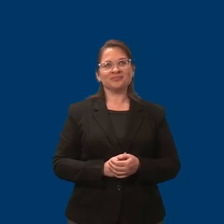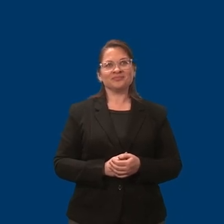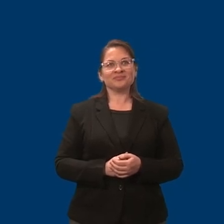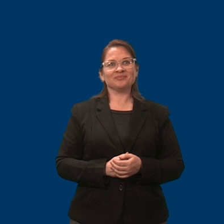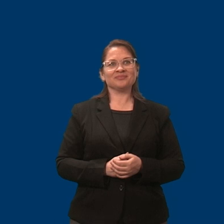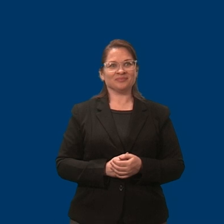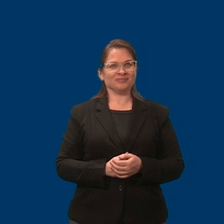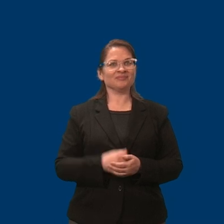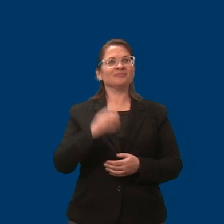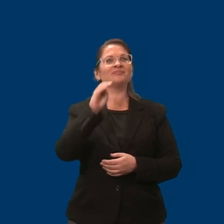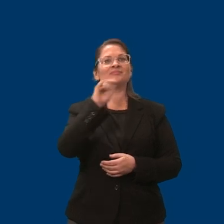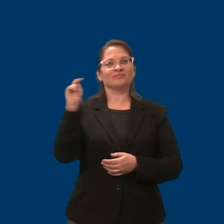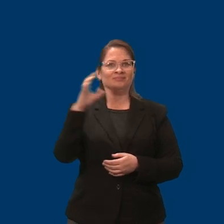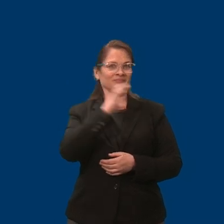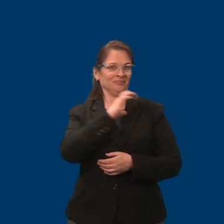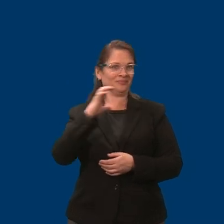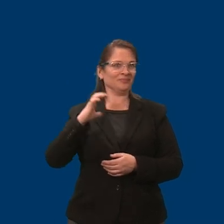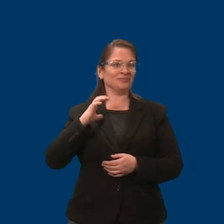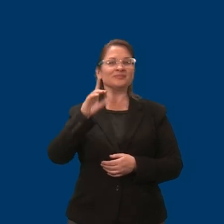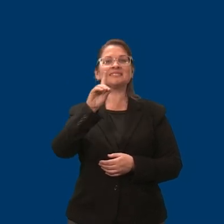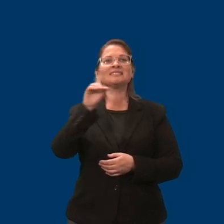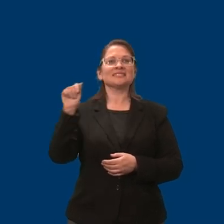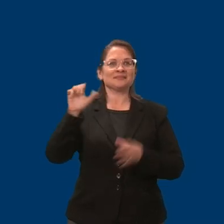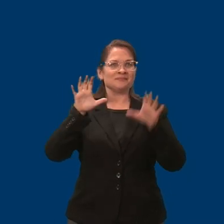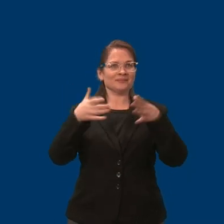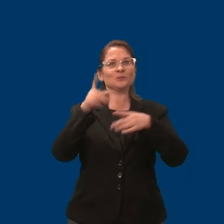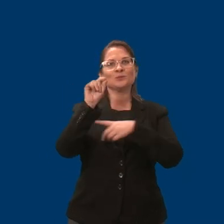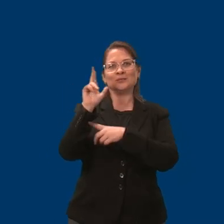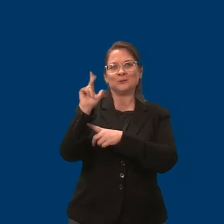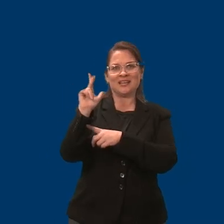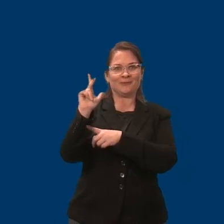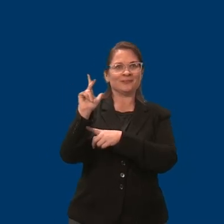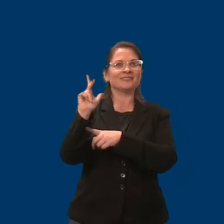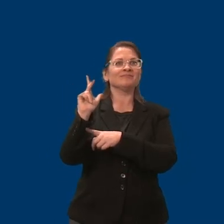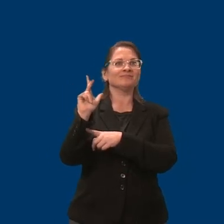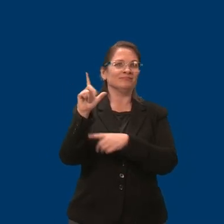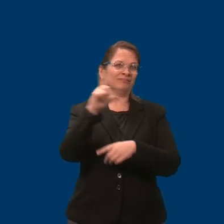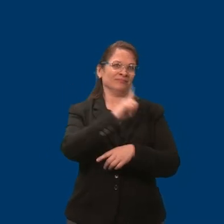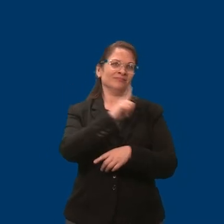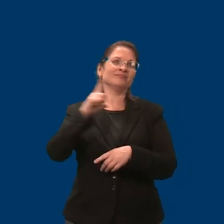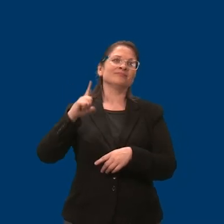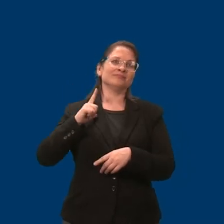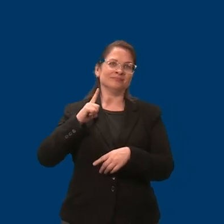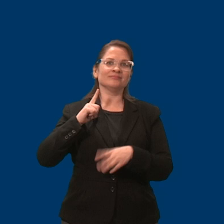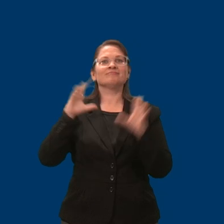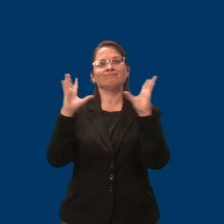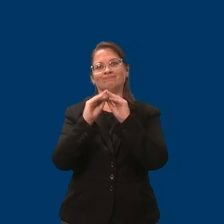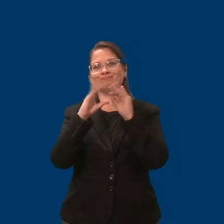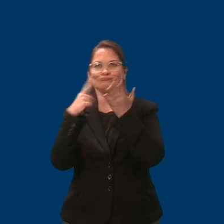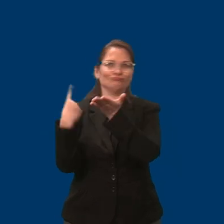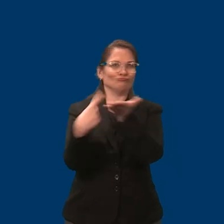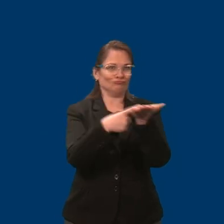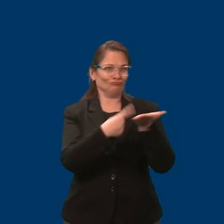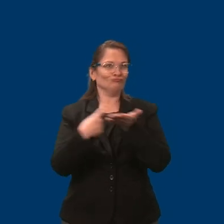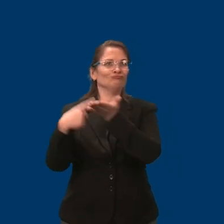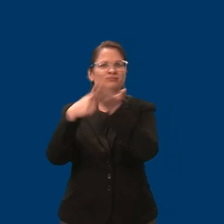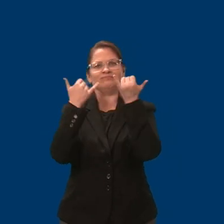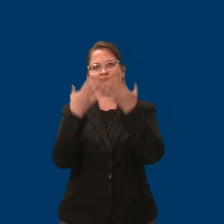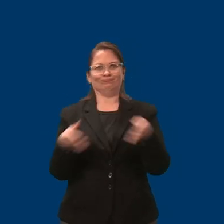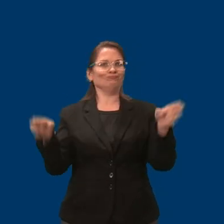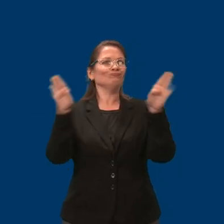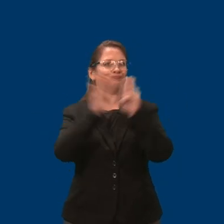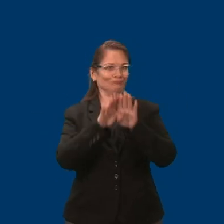on Disabilities 2023 Legislative Forum. Wrap up with Trevor Turner,